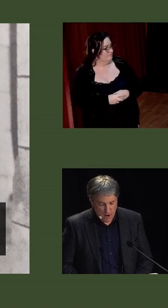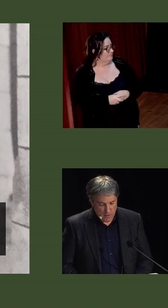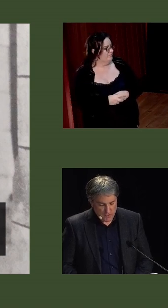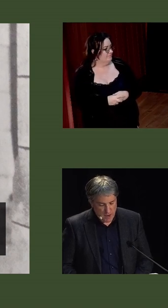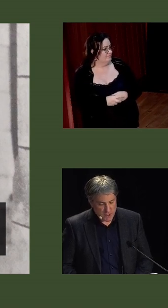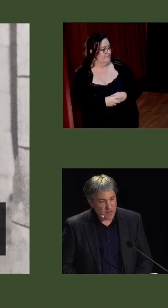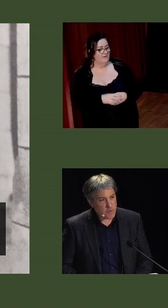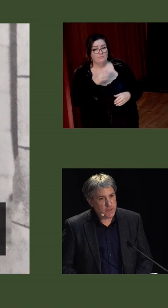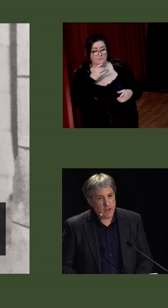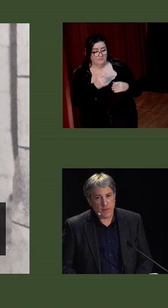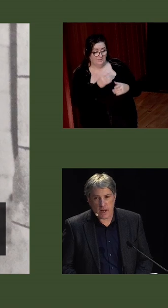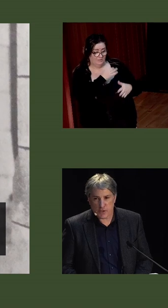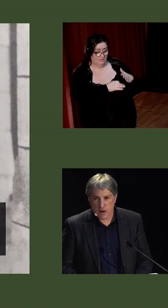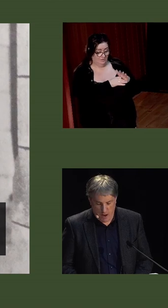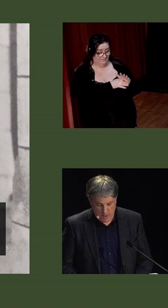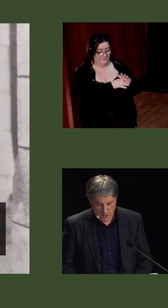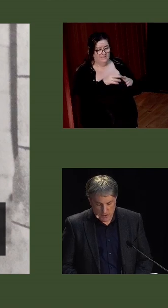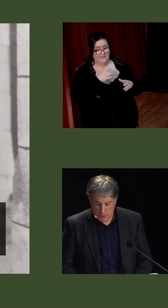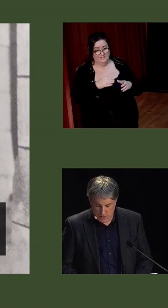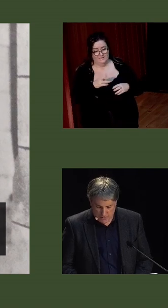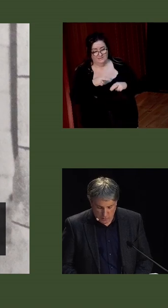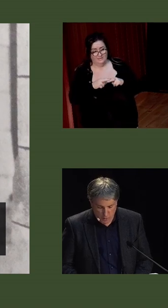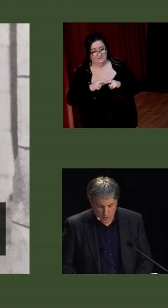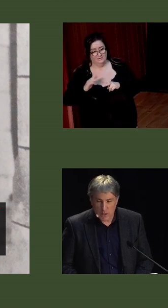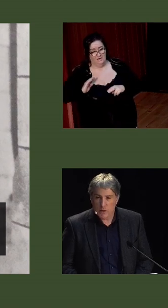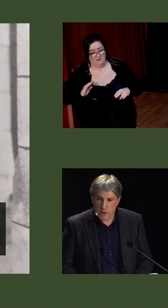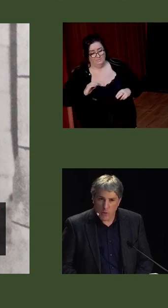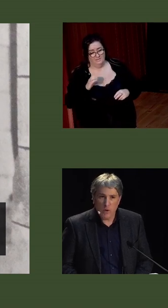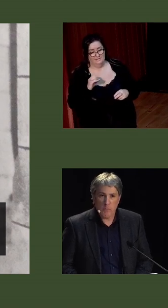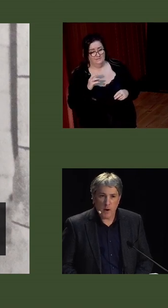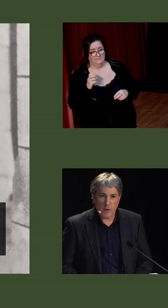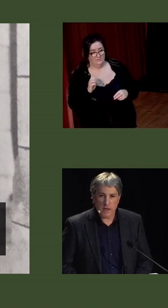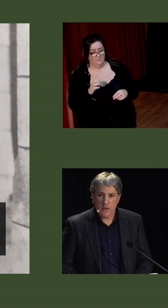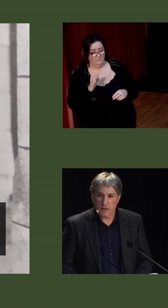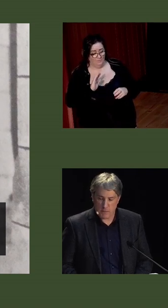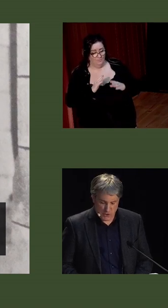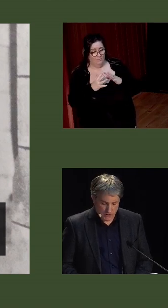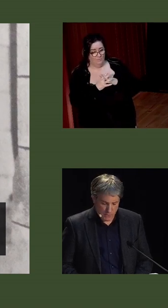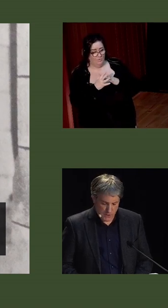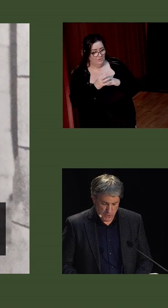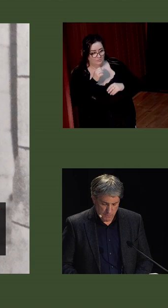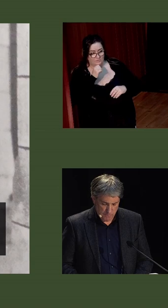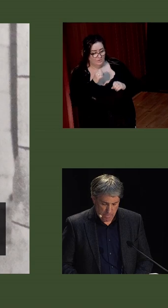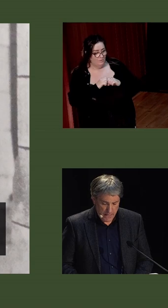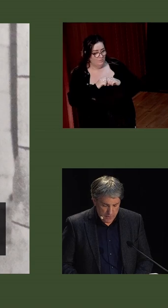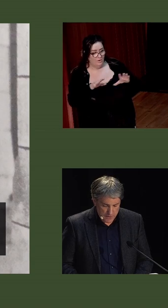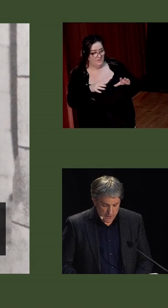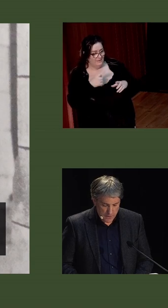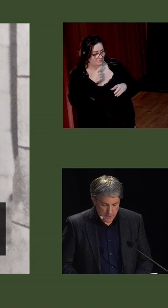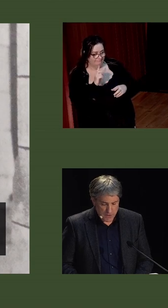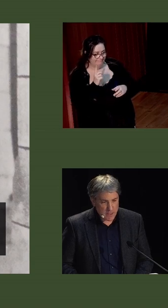excesses of the Irish government and the National Army during the Civil War, no public condemnation was issued.